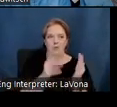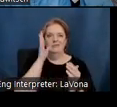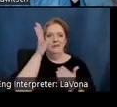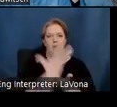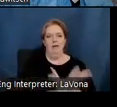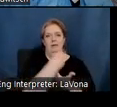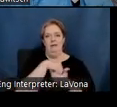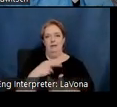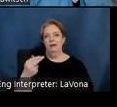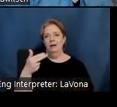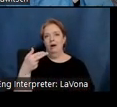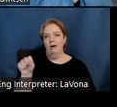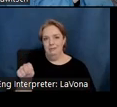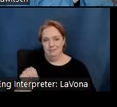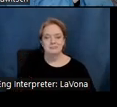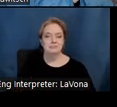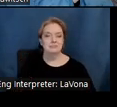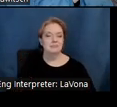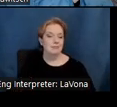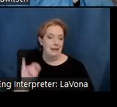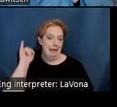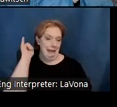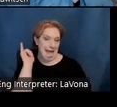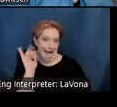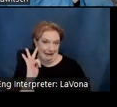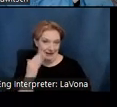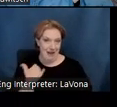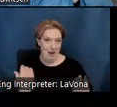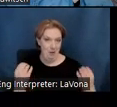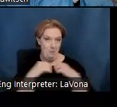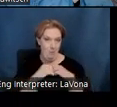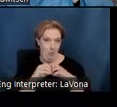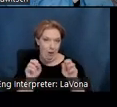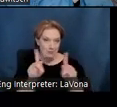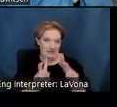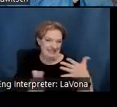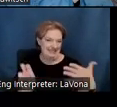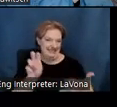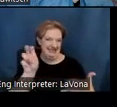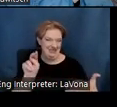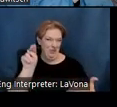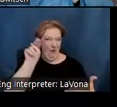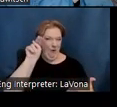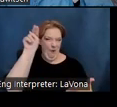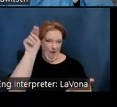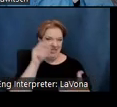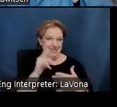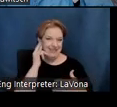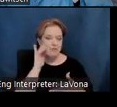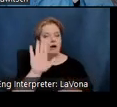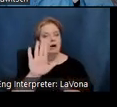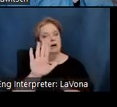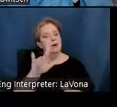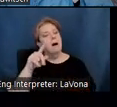family. Should your trip allow for even more northern destinations in California, I would feel remiss